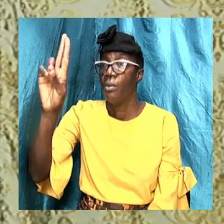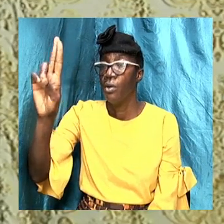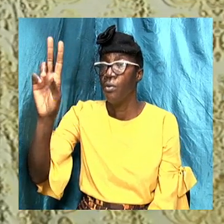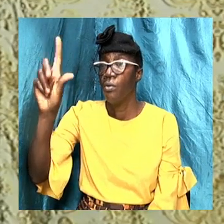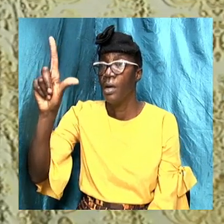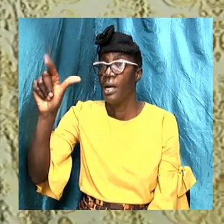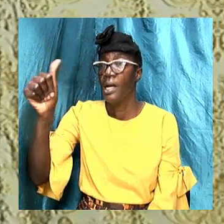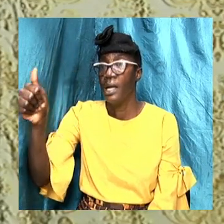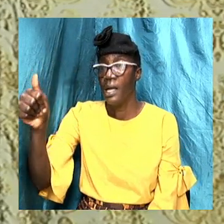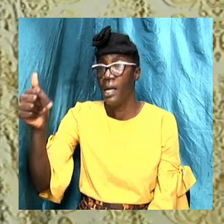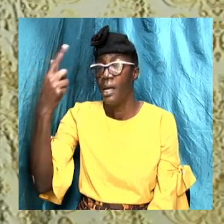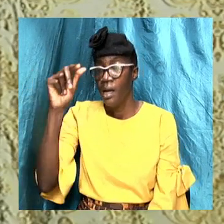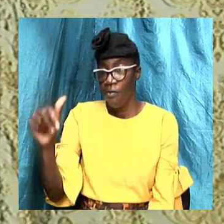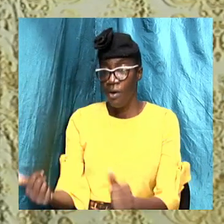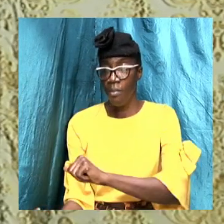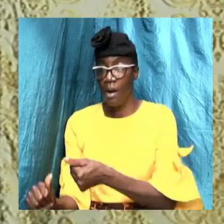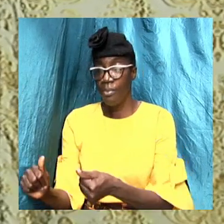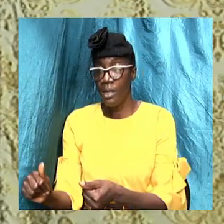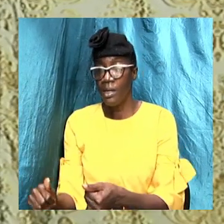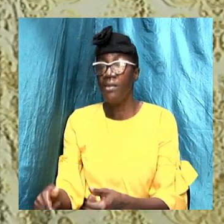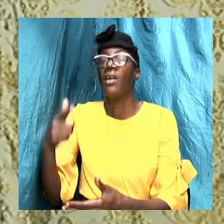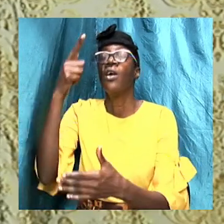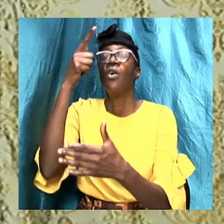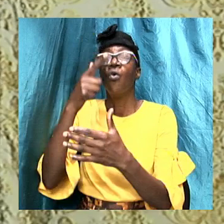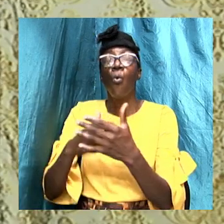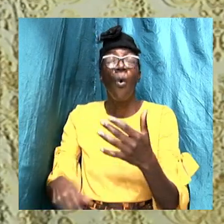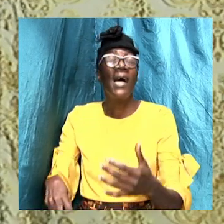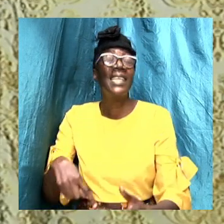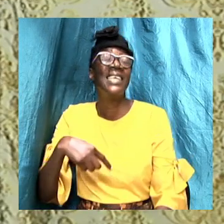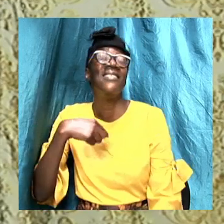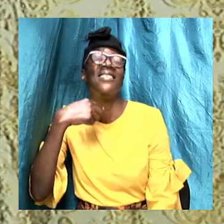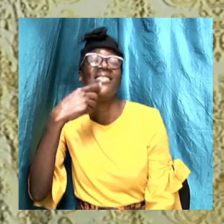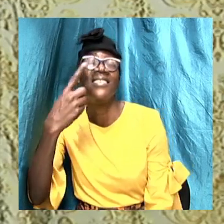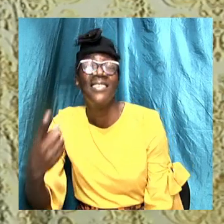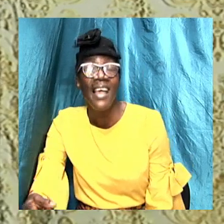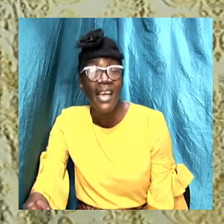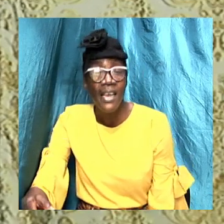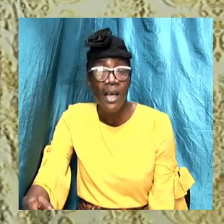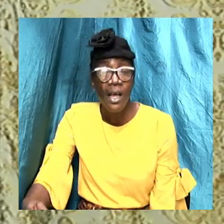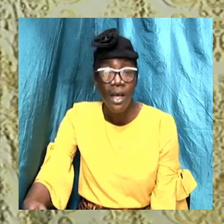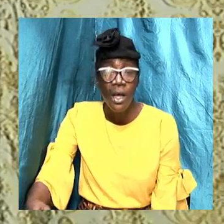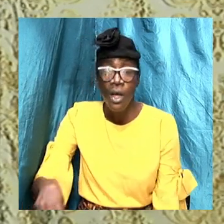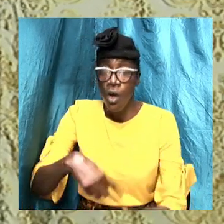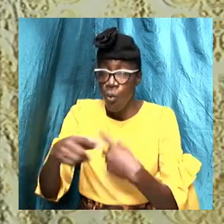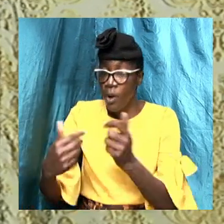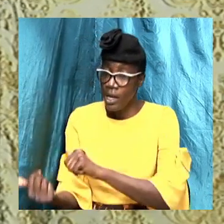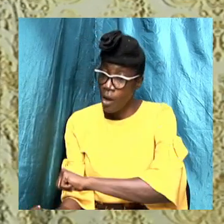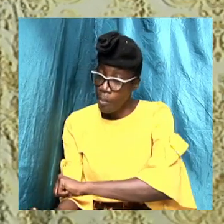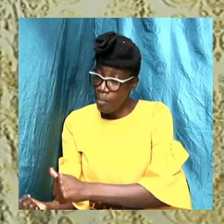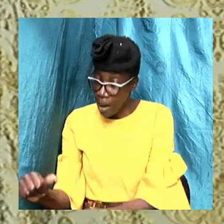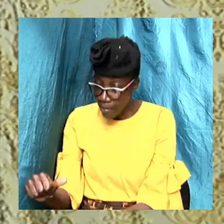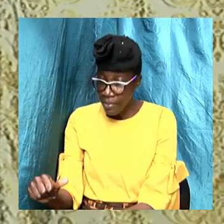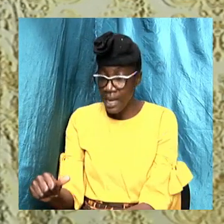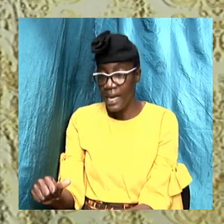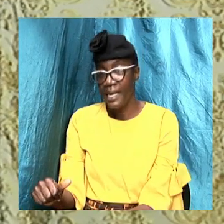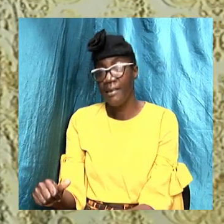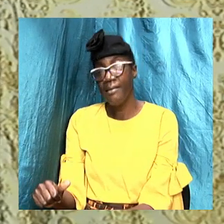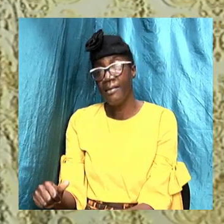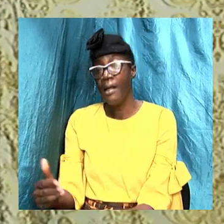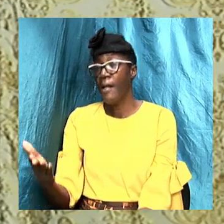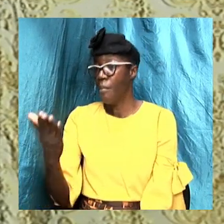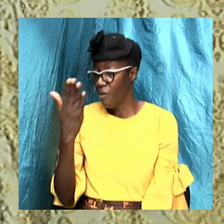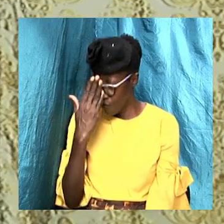for baptism is what is said or what is evoked over the person before the act of immersion